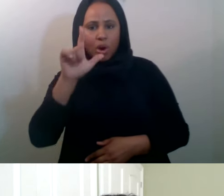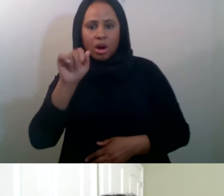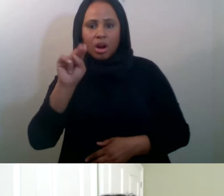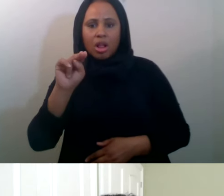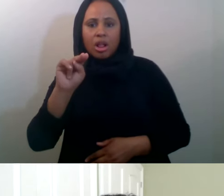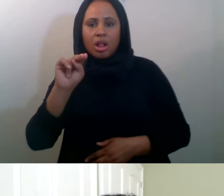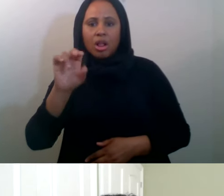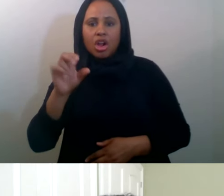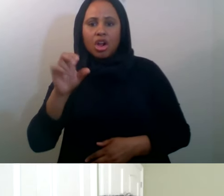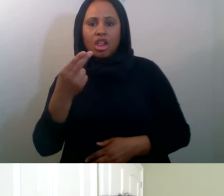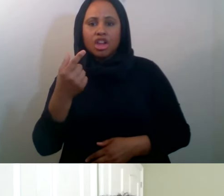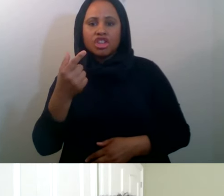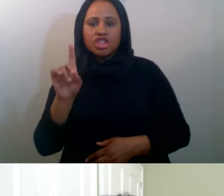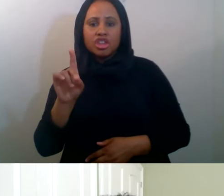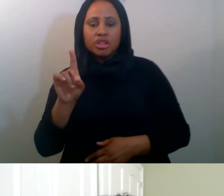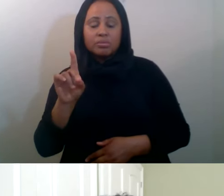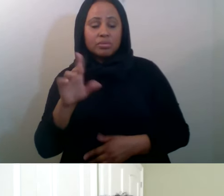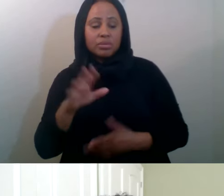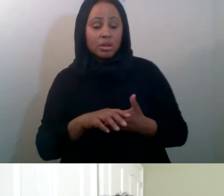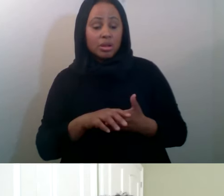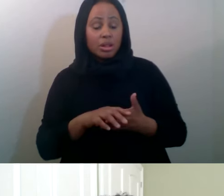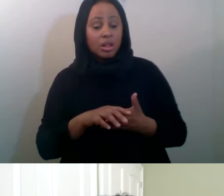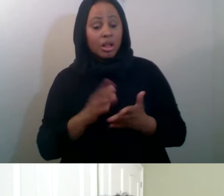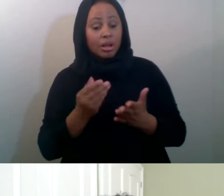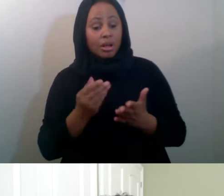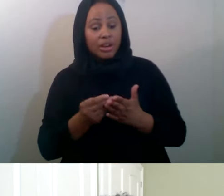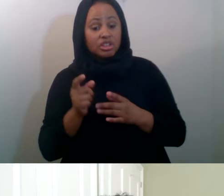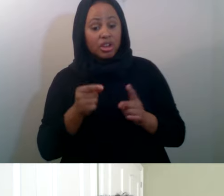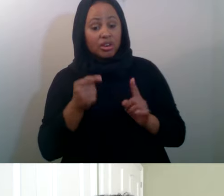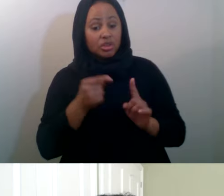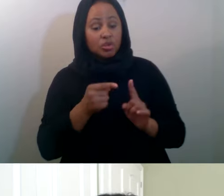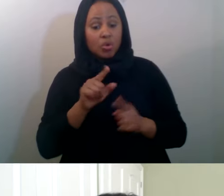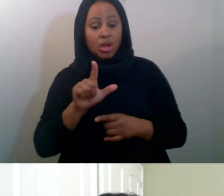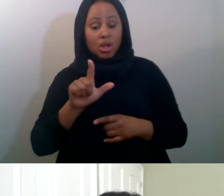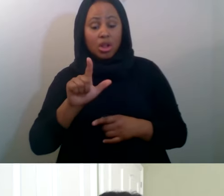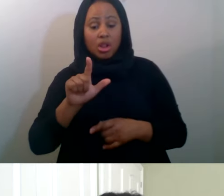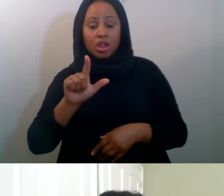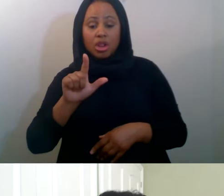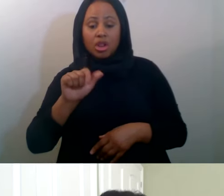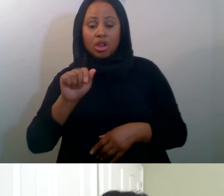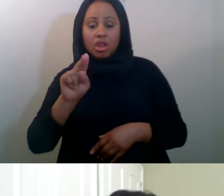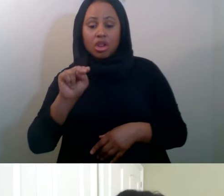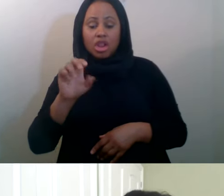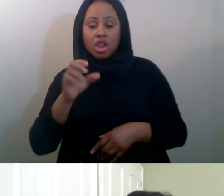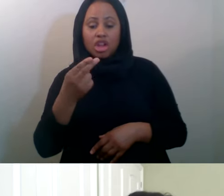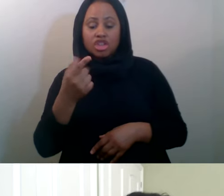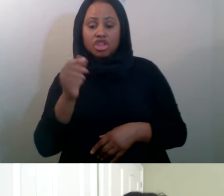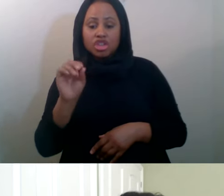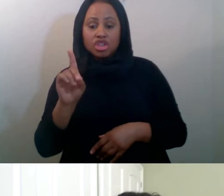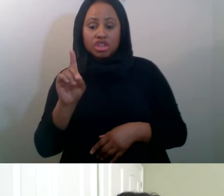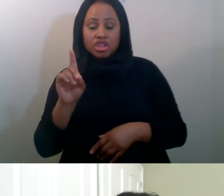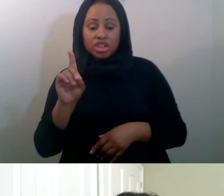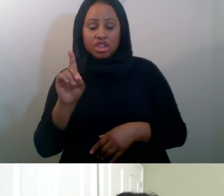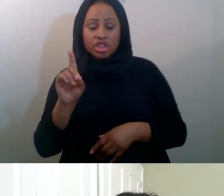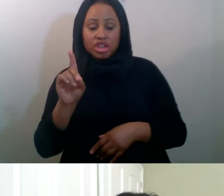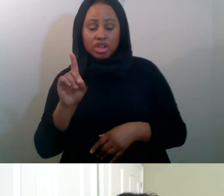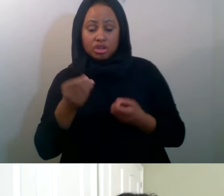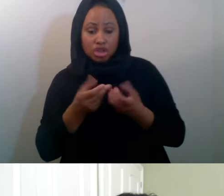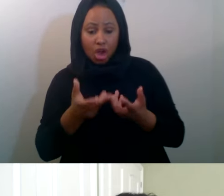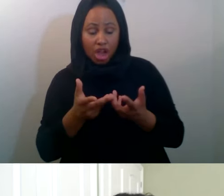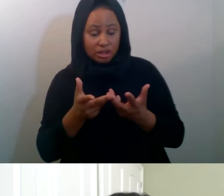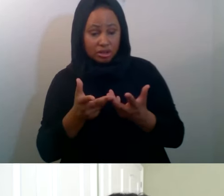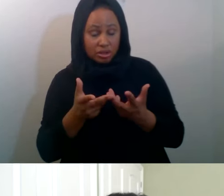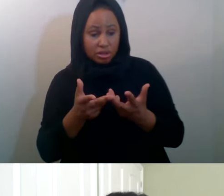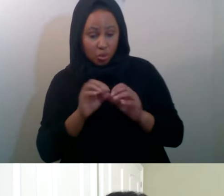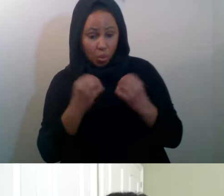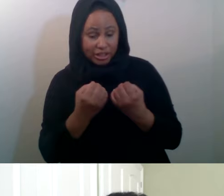to a LaunchGood cause, would that qualify as Zakat or no? Okay. So that depends. Uh, so we have